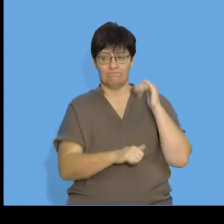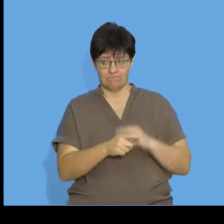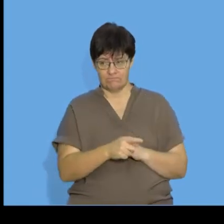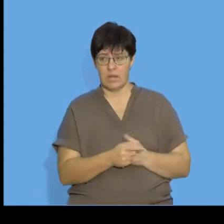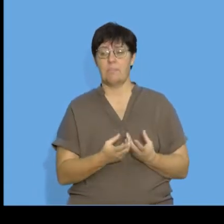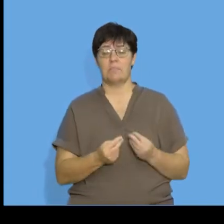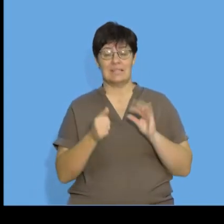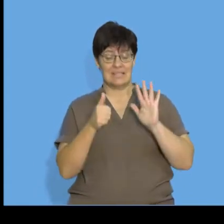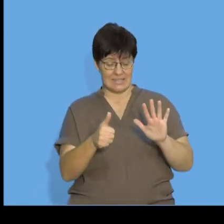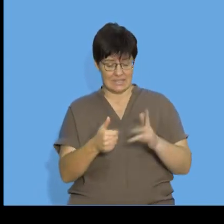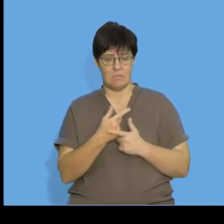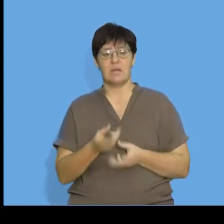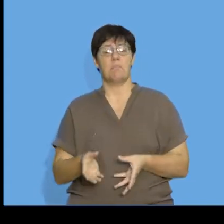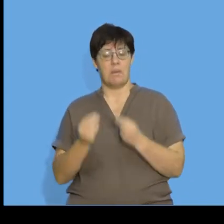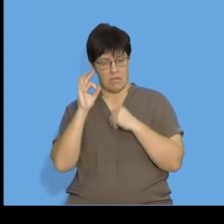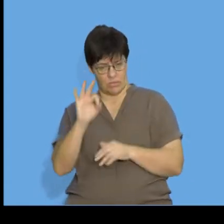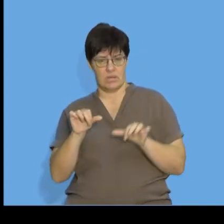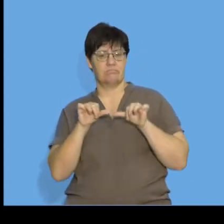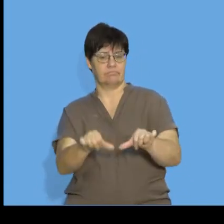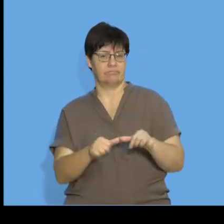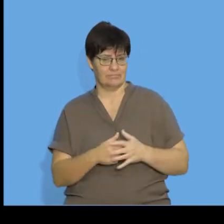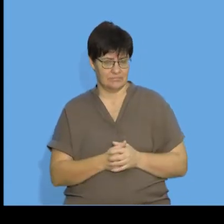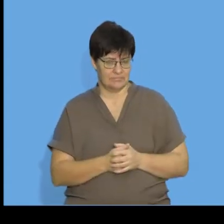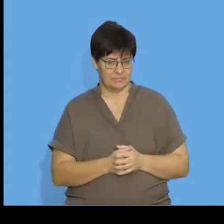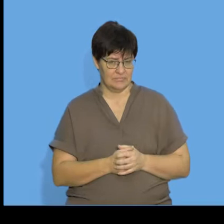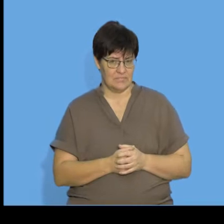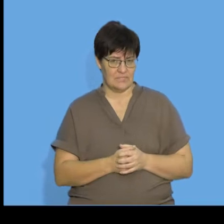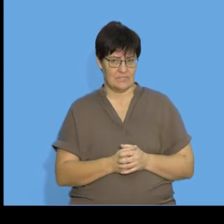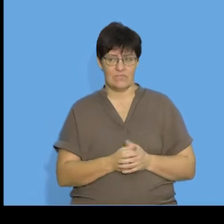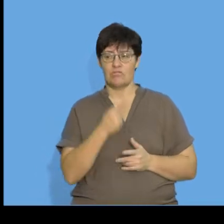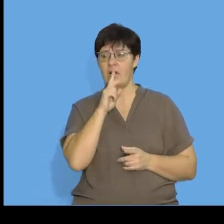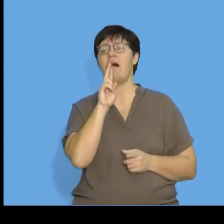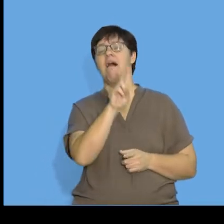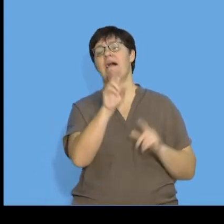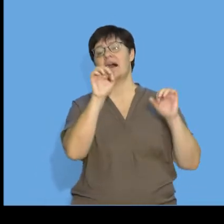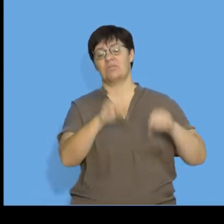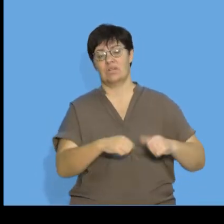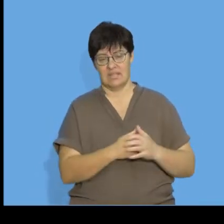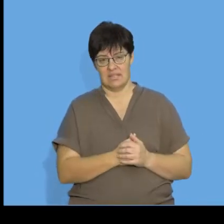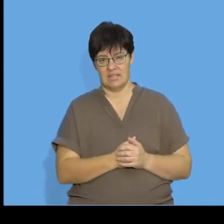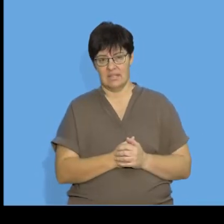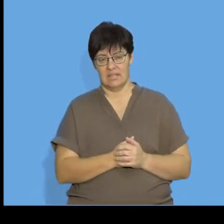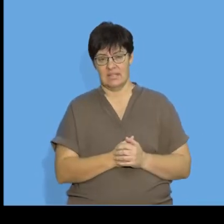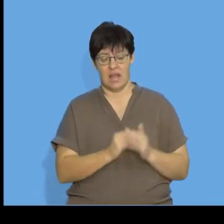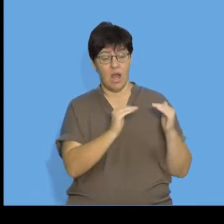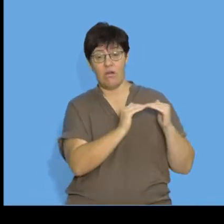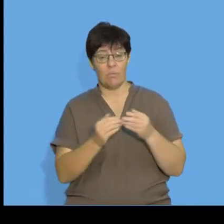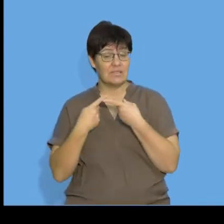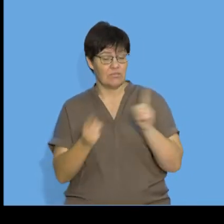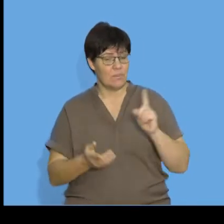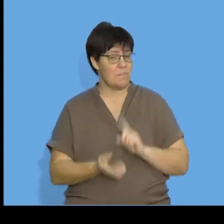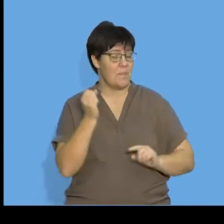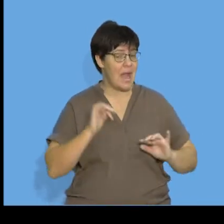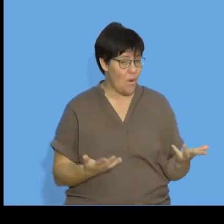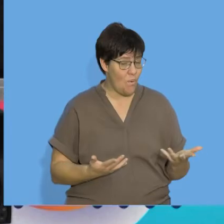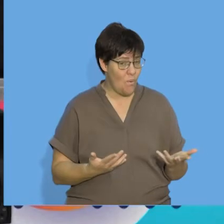6, I again get 3. So, hopefully everyone will agree with me that the common difference can